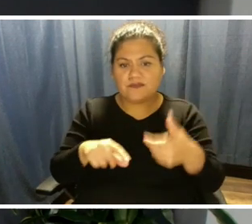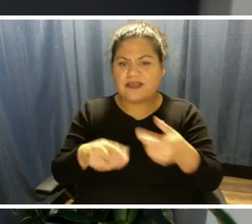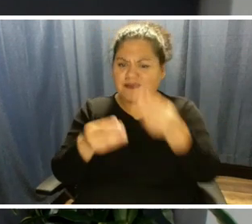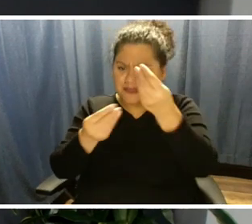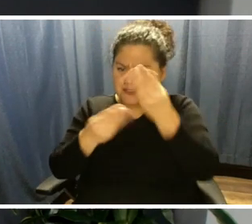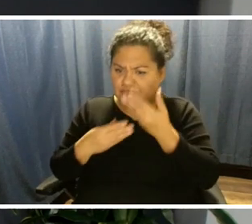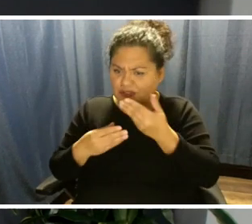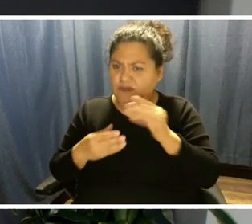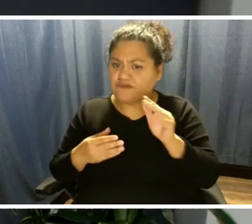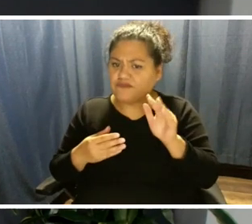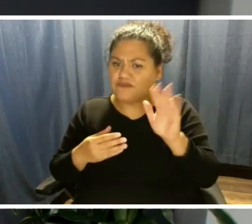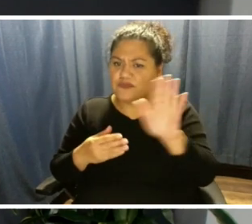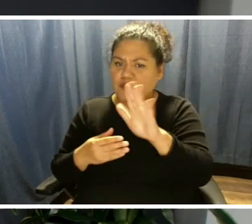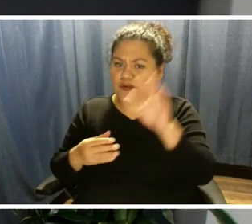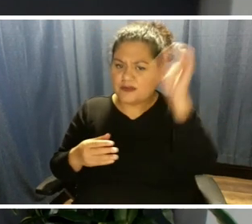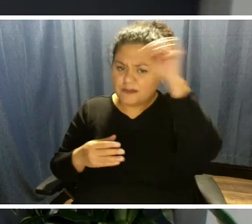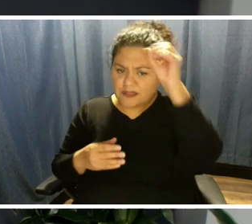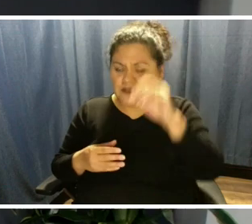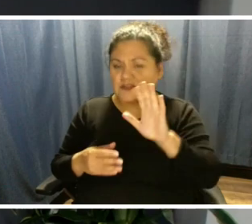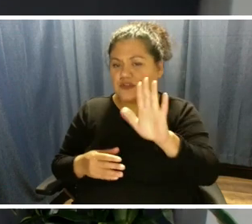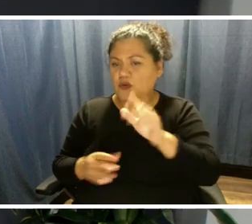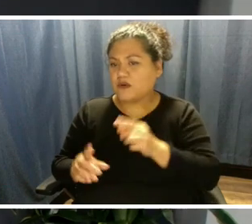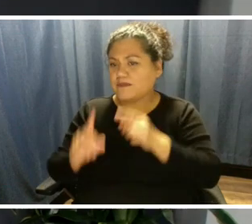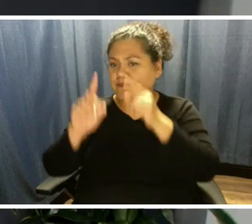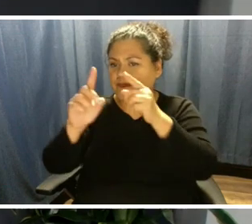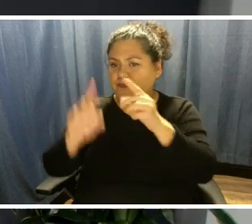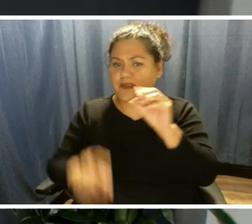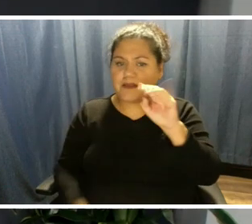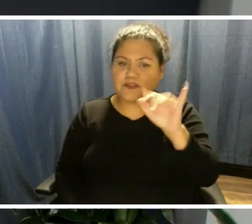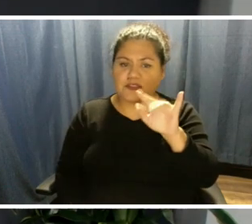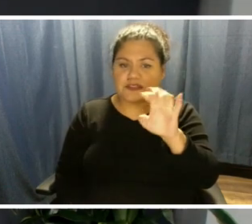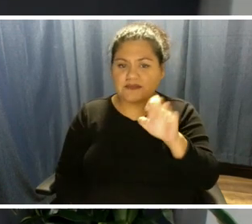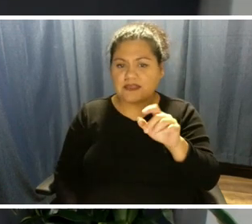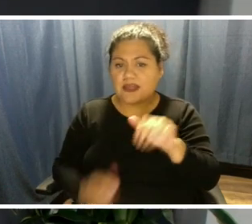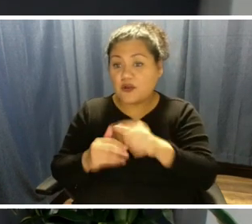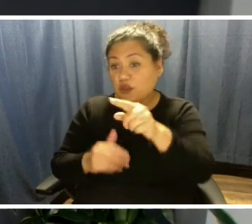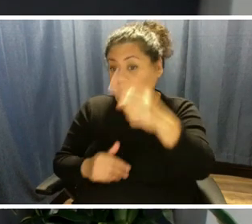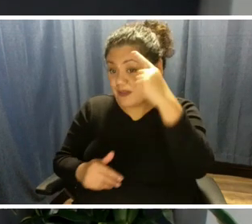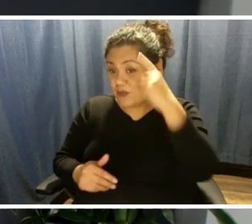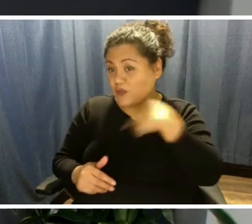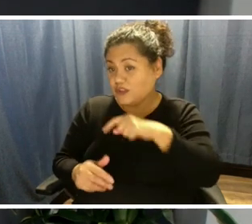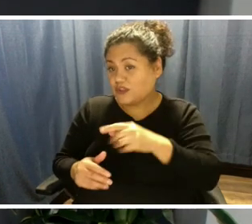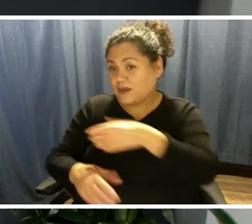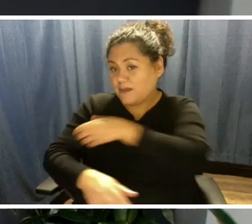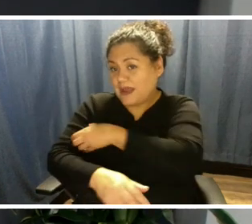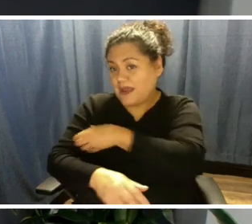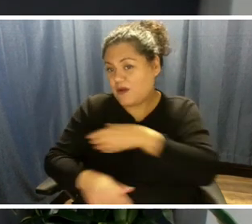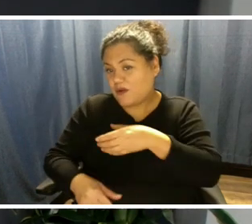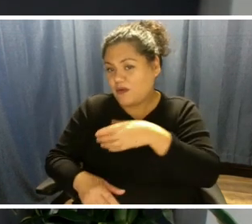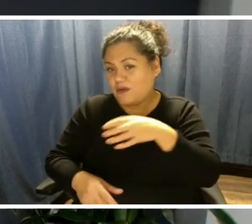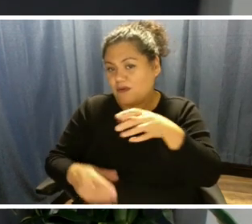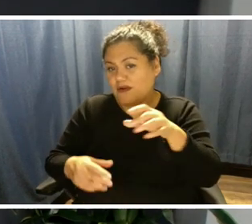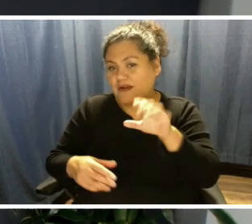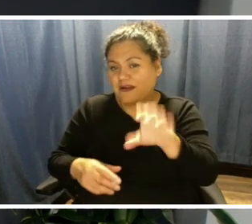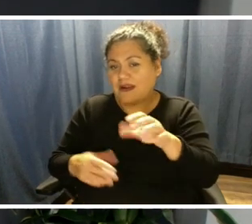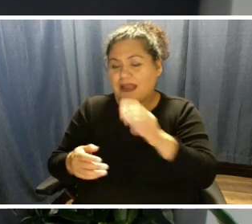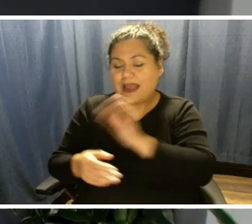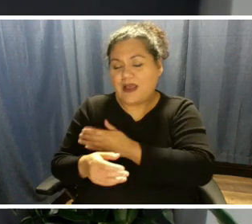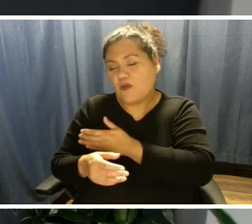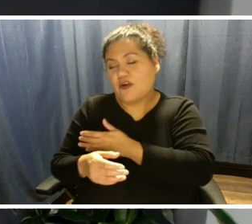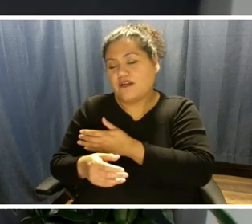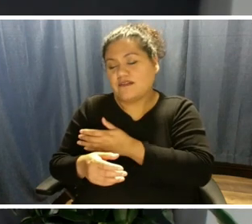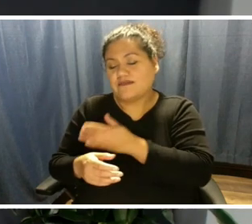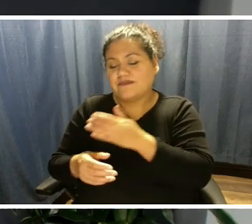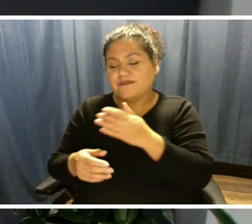hear about what your objectives are and how you think we should power our community's future. So we'll give that a few minutes. We also